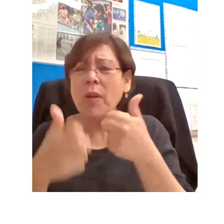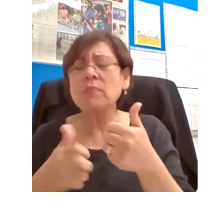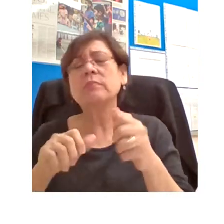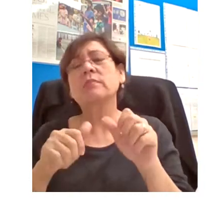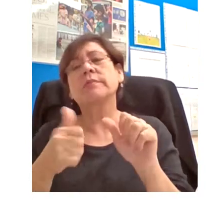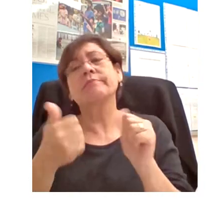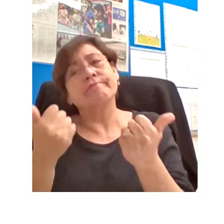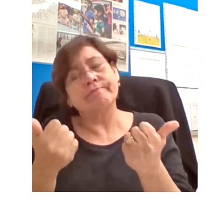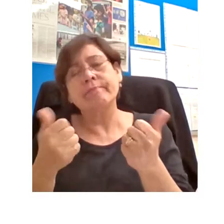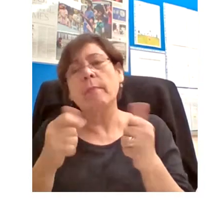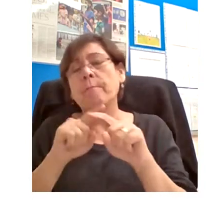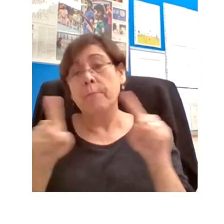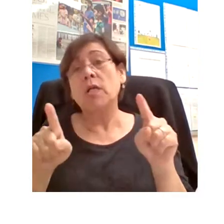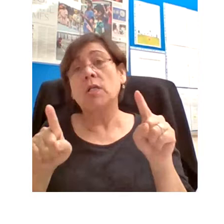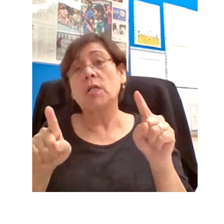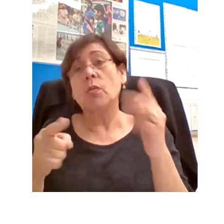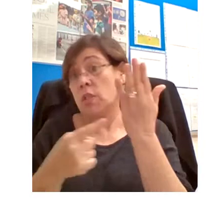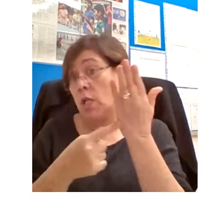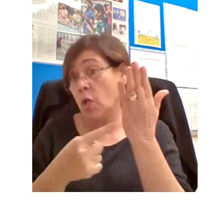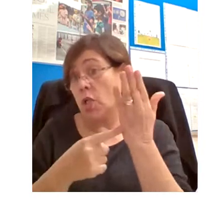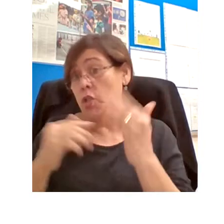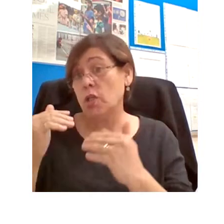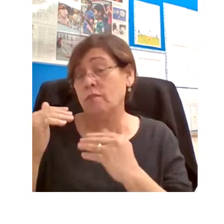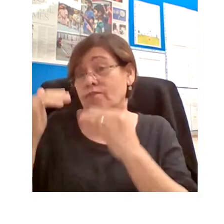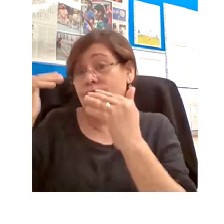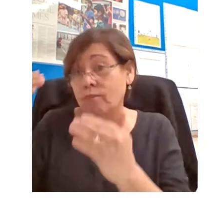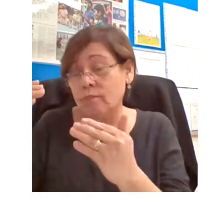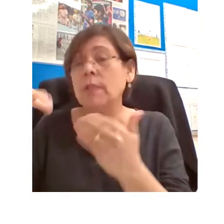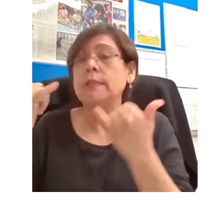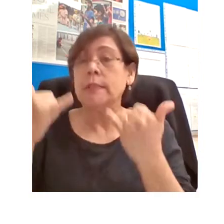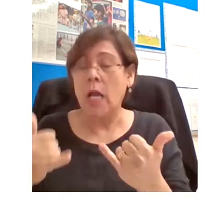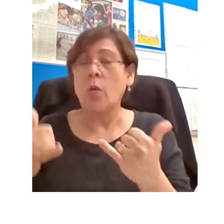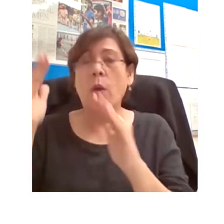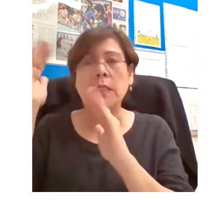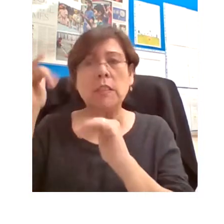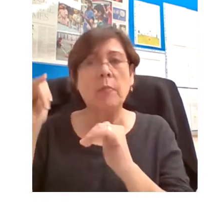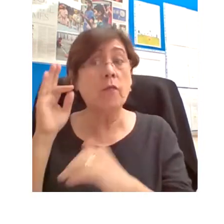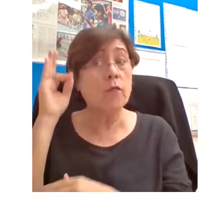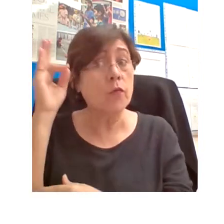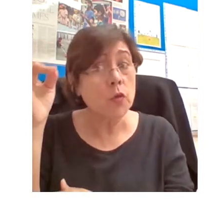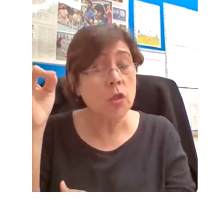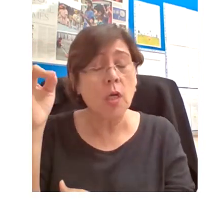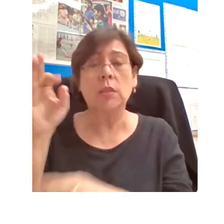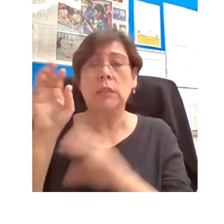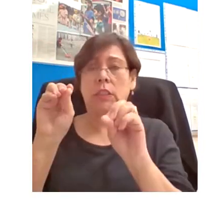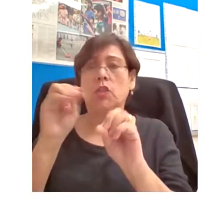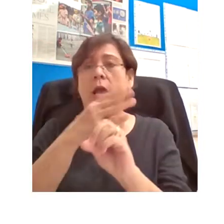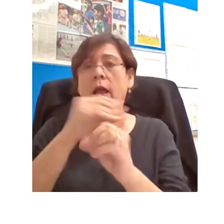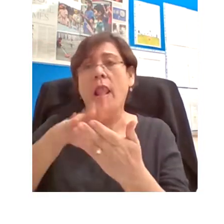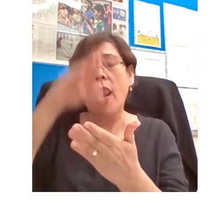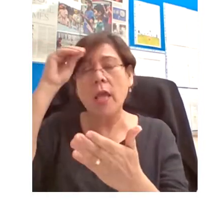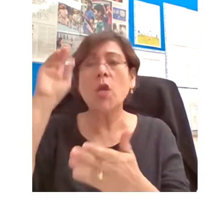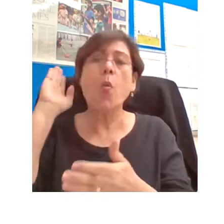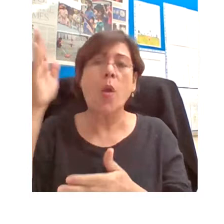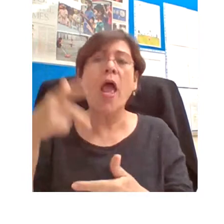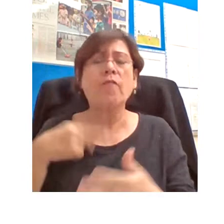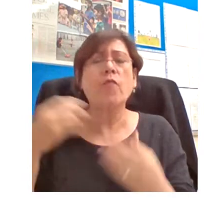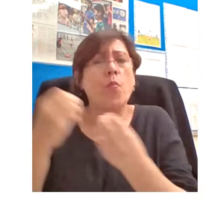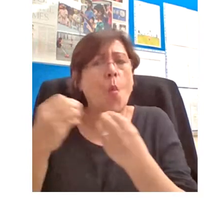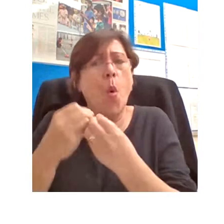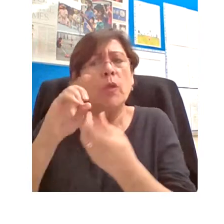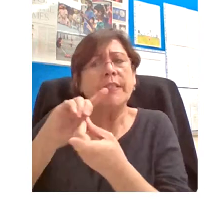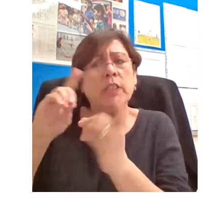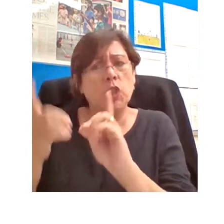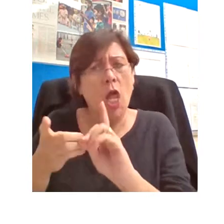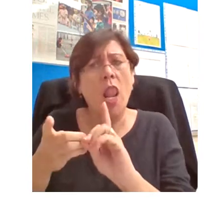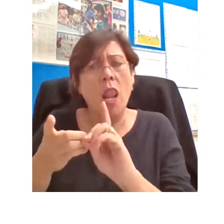with technical technological advances, we expect that the future of teaching and learning will certainly have a digital element to it. Which